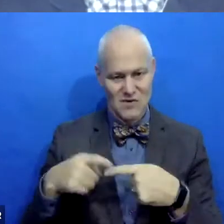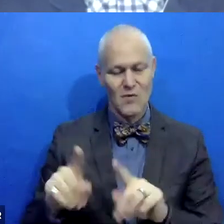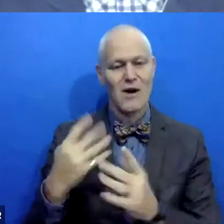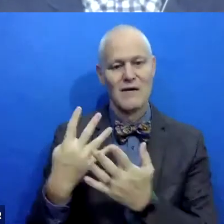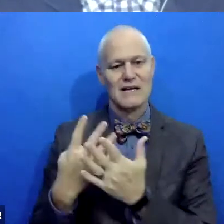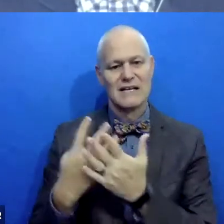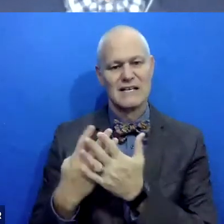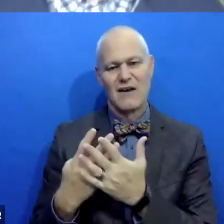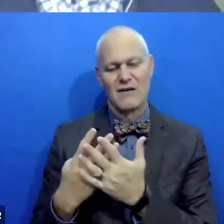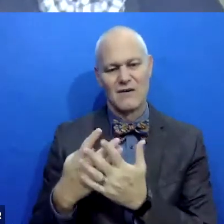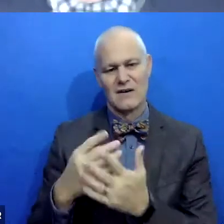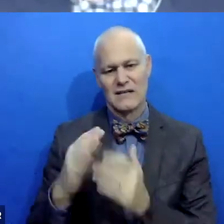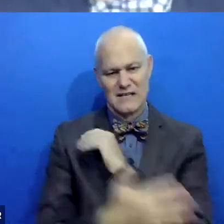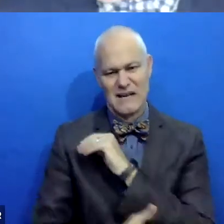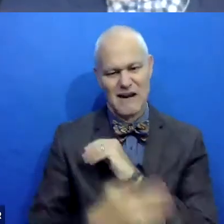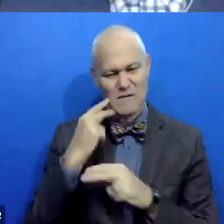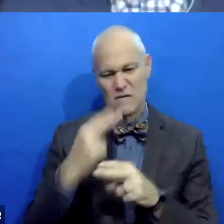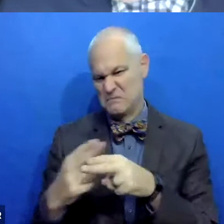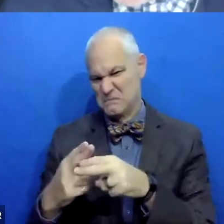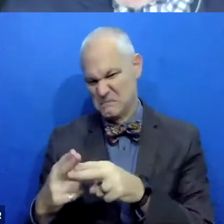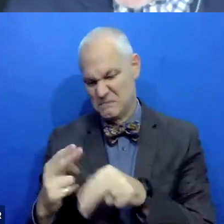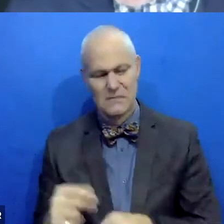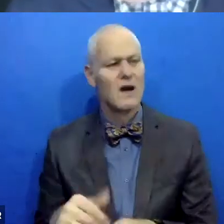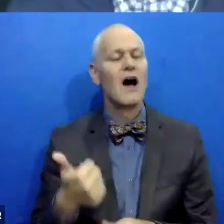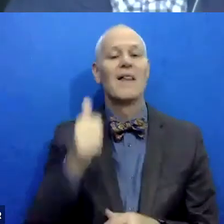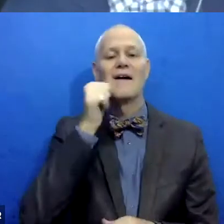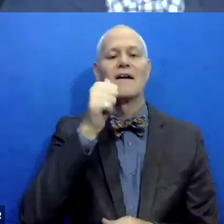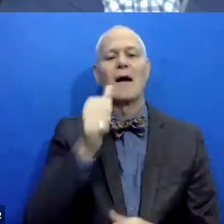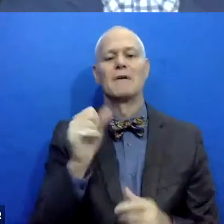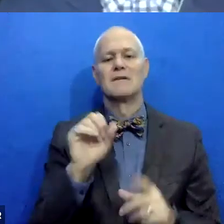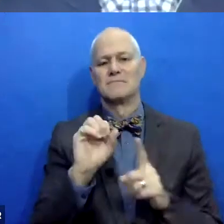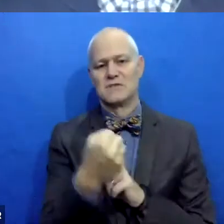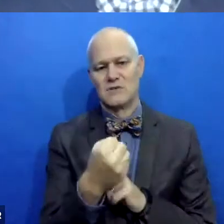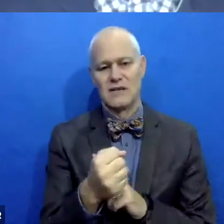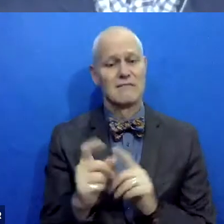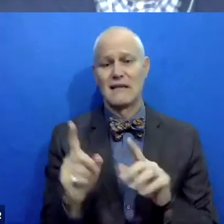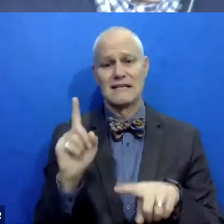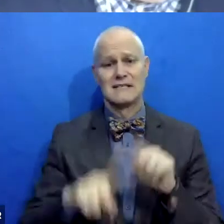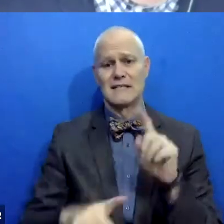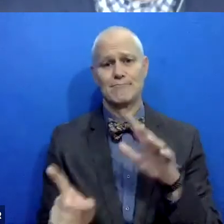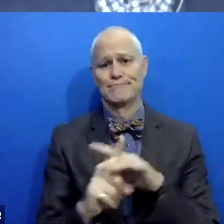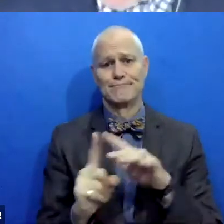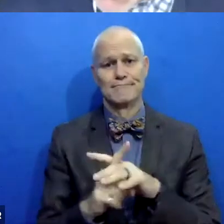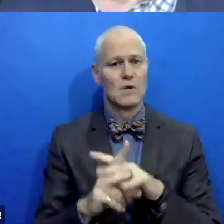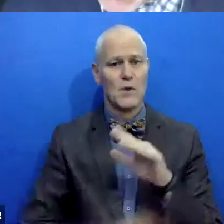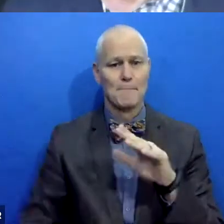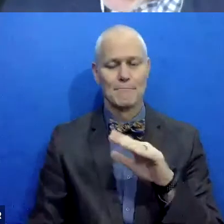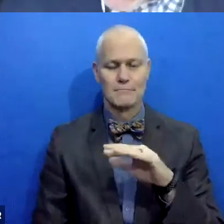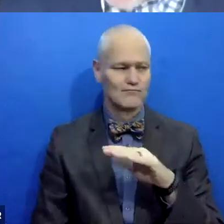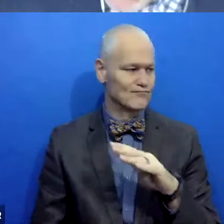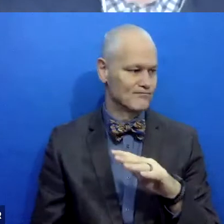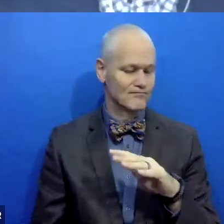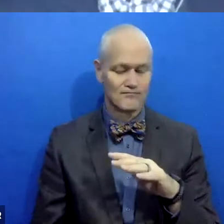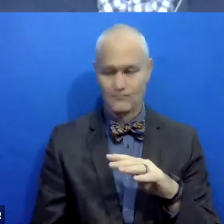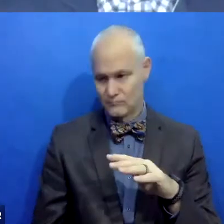short period of time. Uh, the other most common situation is that, um, it just stopped showing up, uh, which means they're